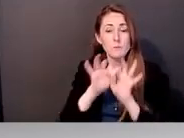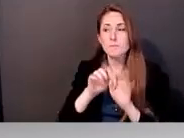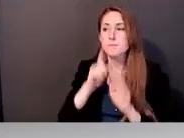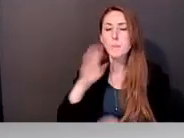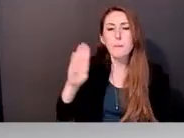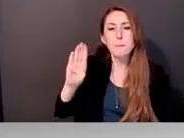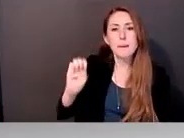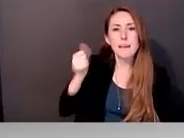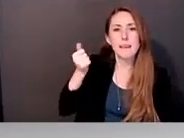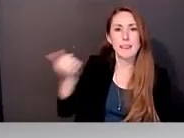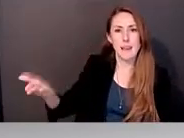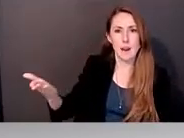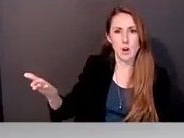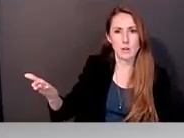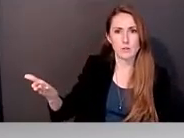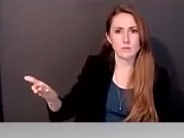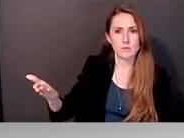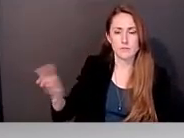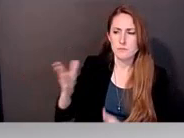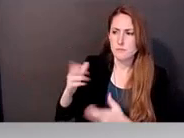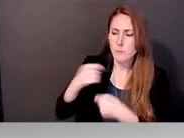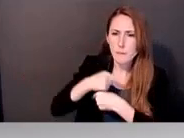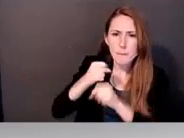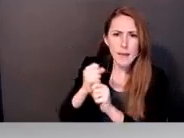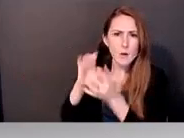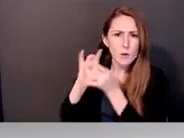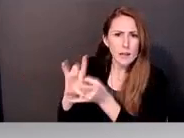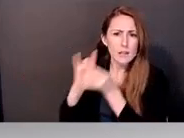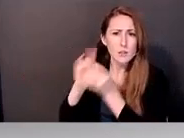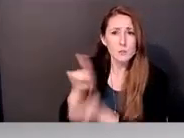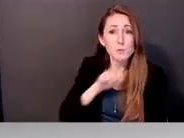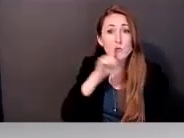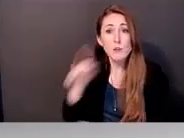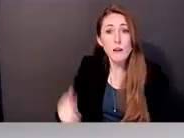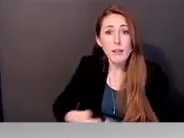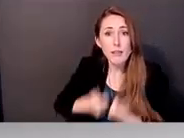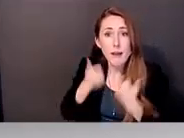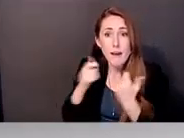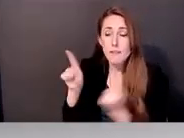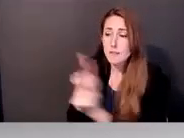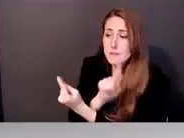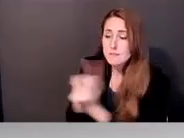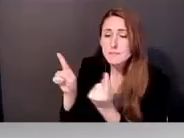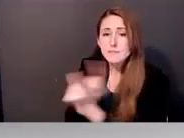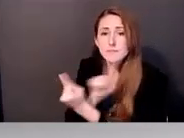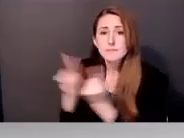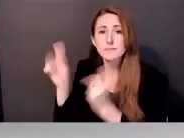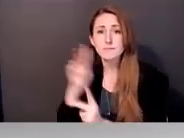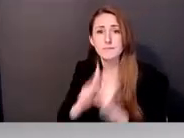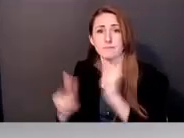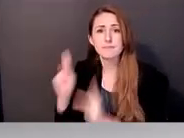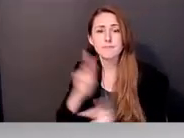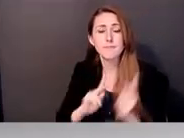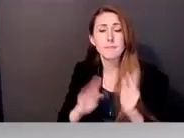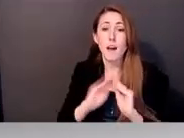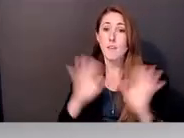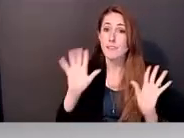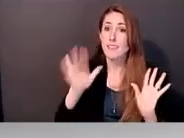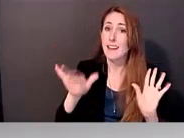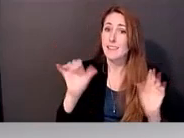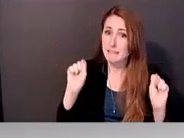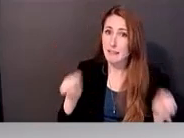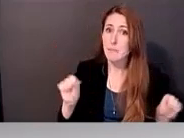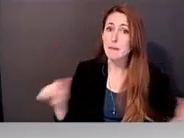form relationships in real life, um, to get to know people. Um, and that can be obviously very challenging.